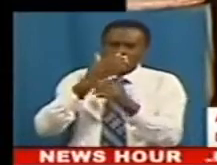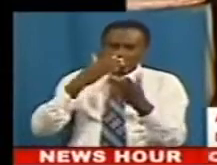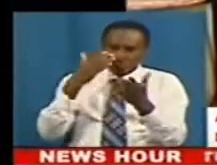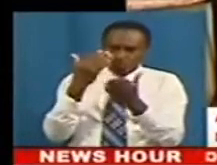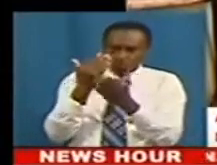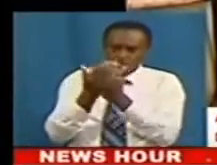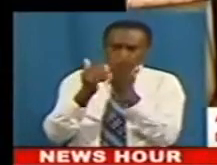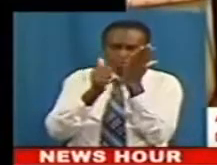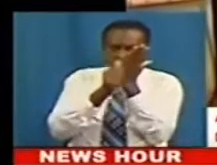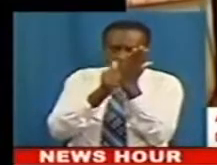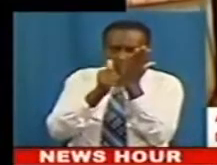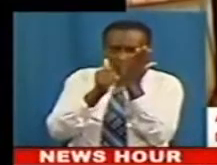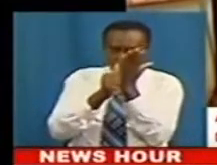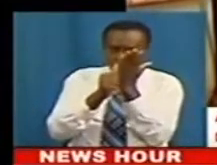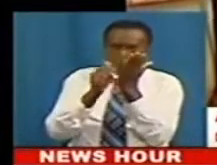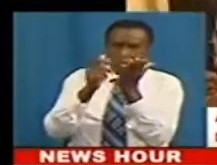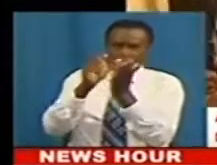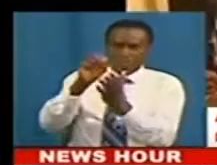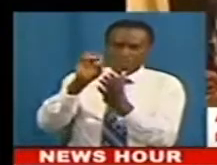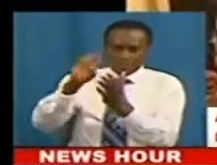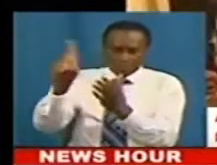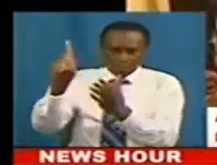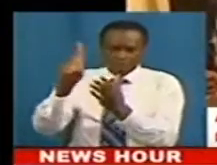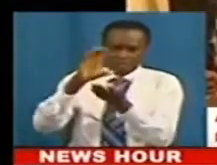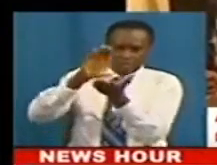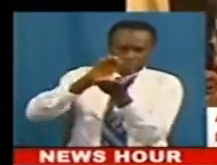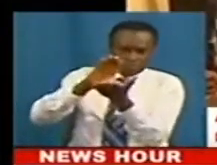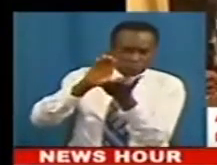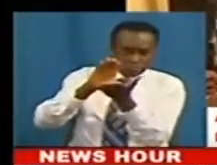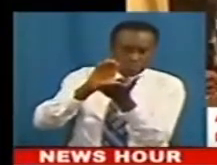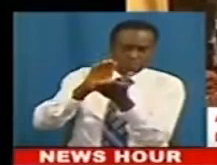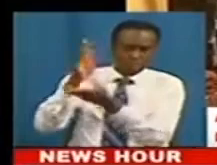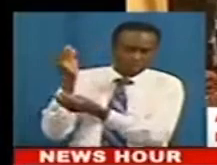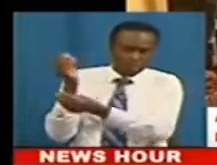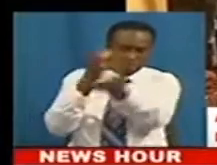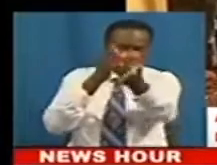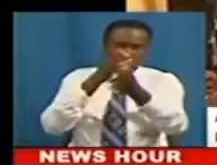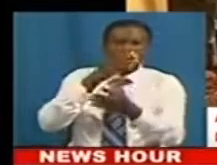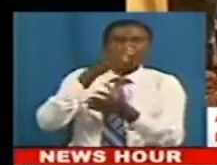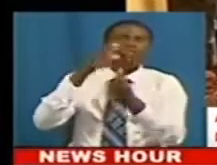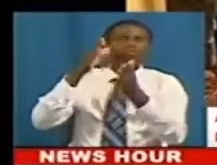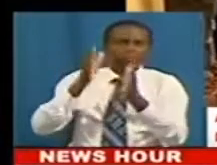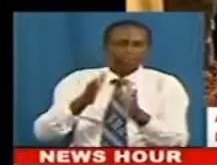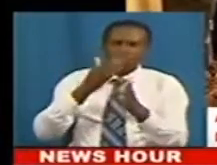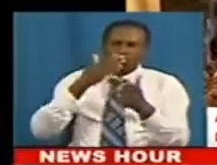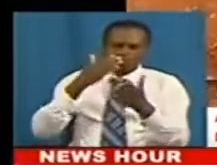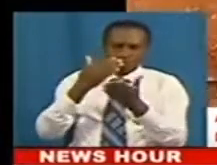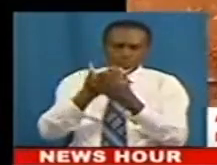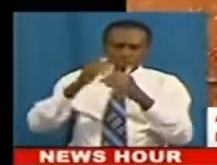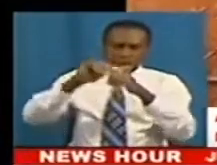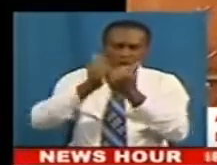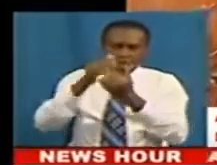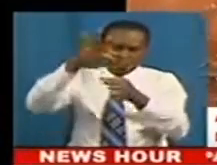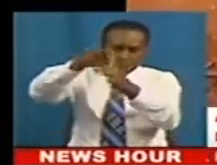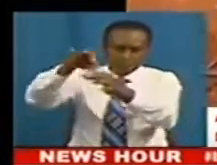intervention that supports the needs of farmers by providing them with accurate advice on how to manage